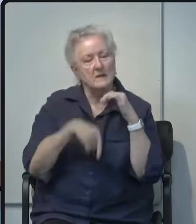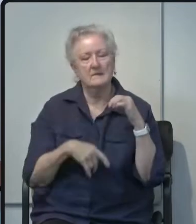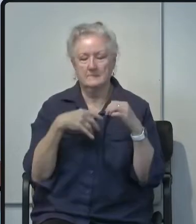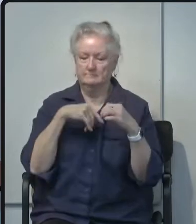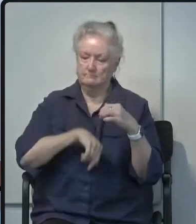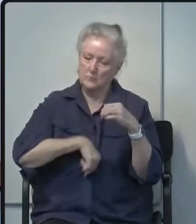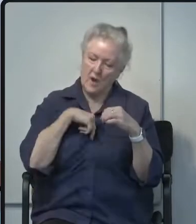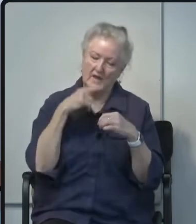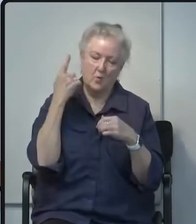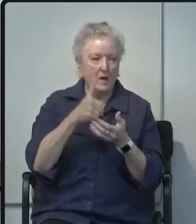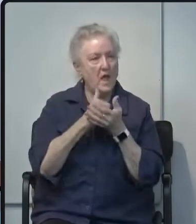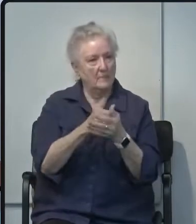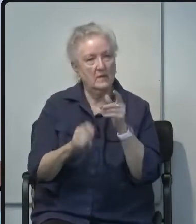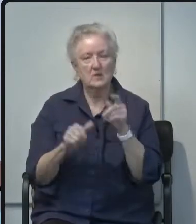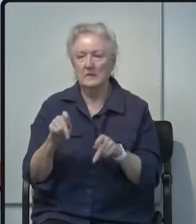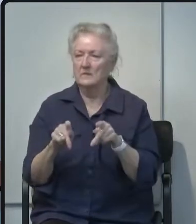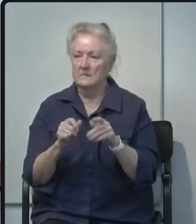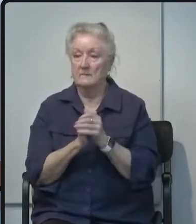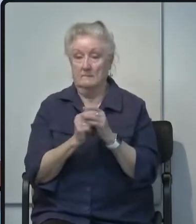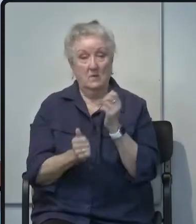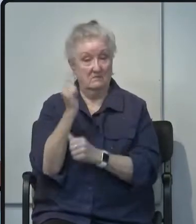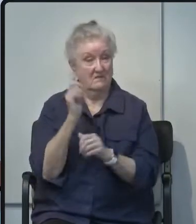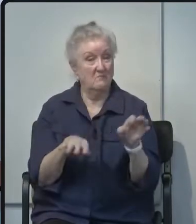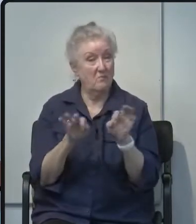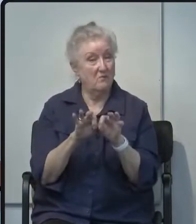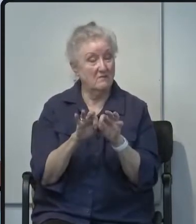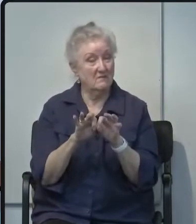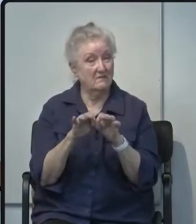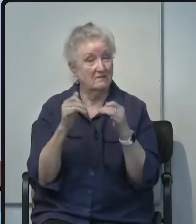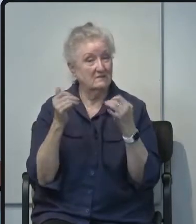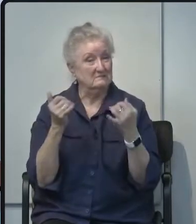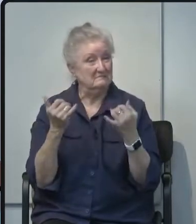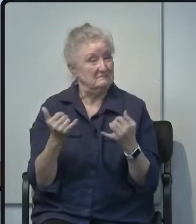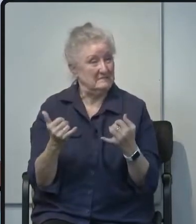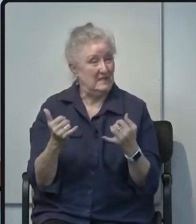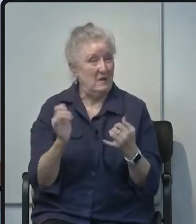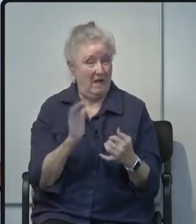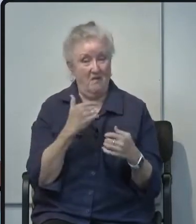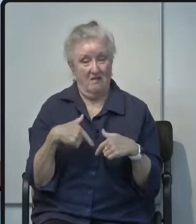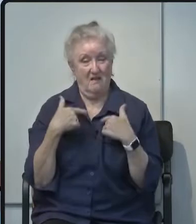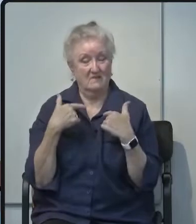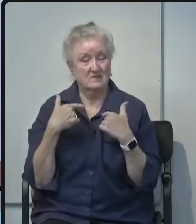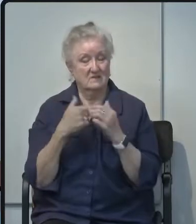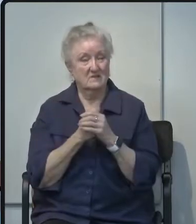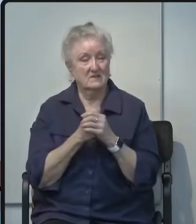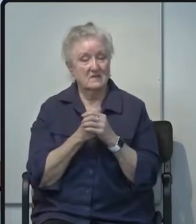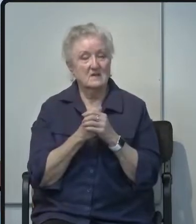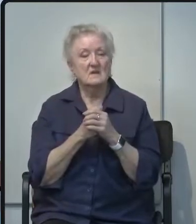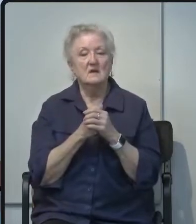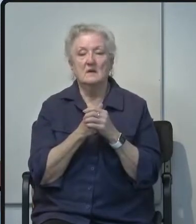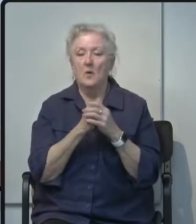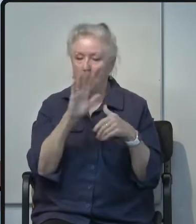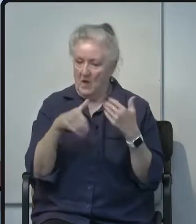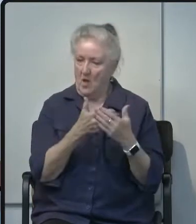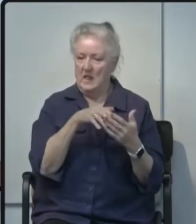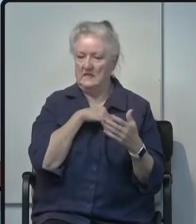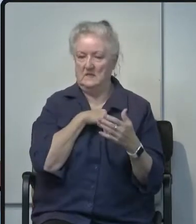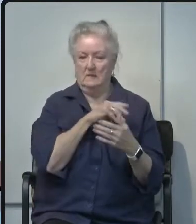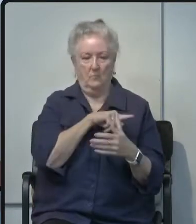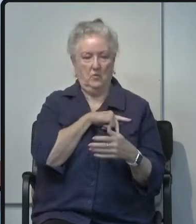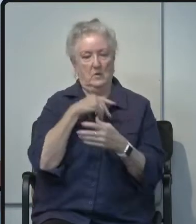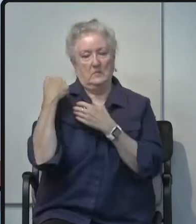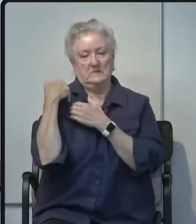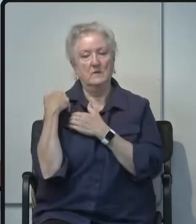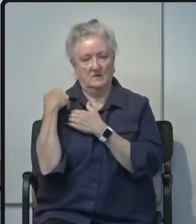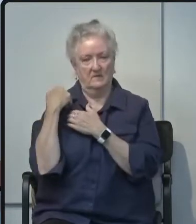this is the most more important moment in our lives we all take personal responsibility for our own